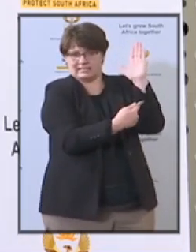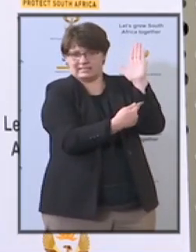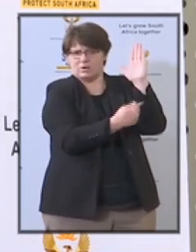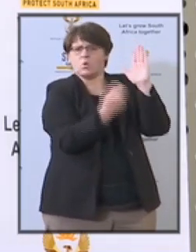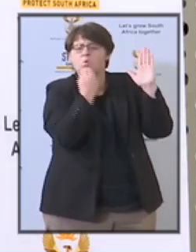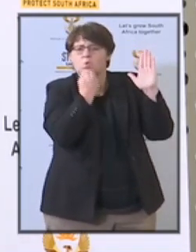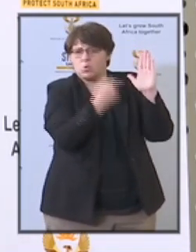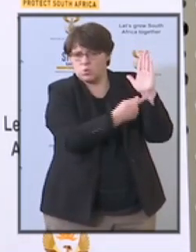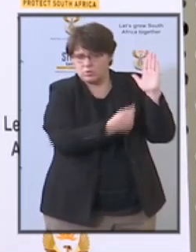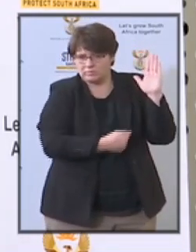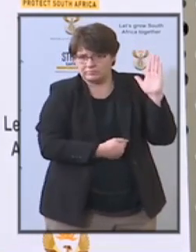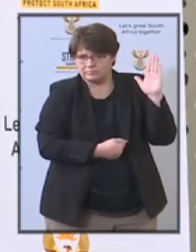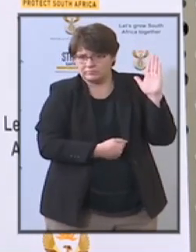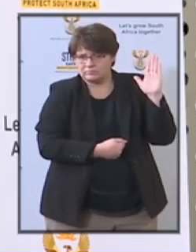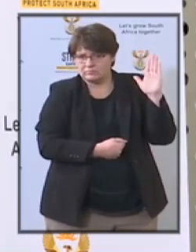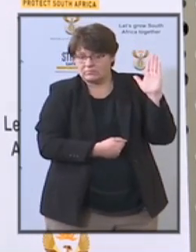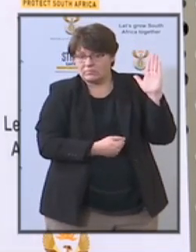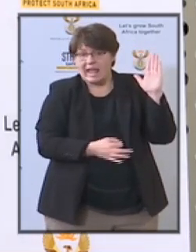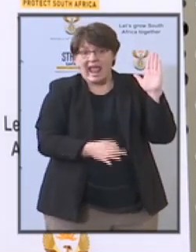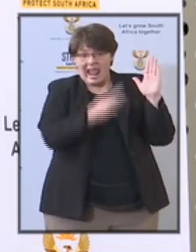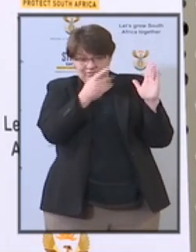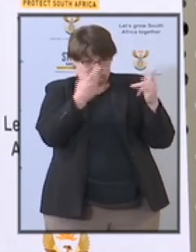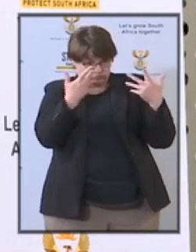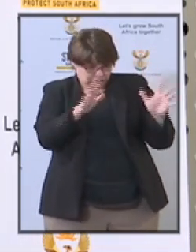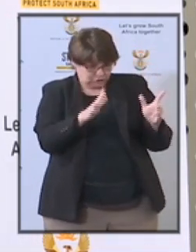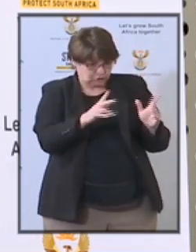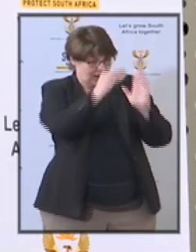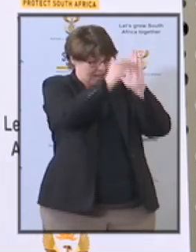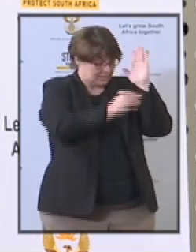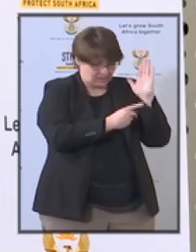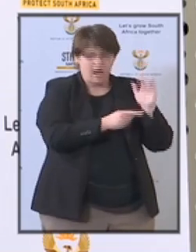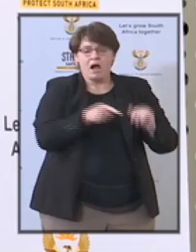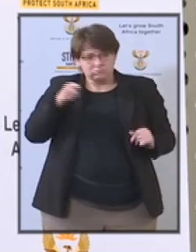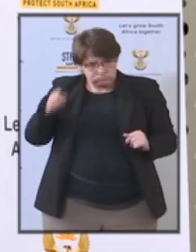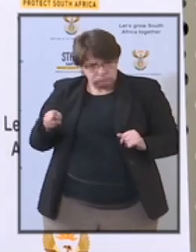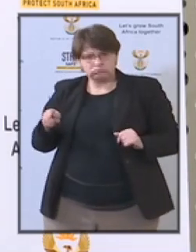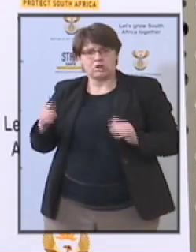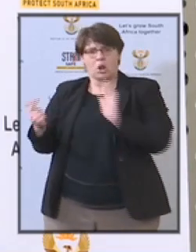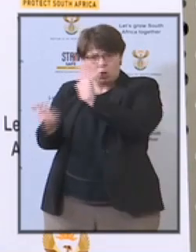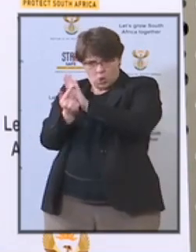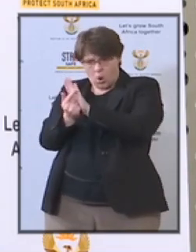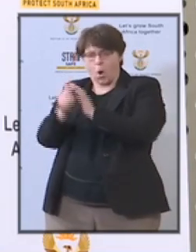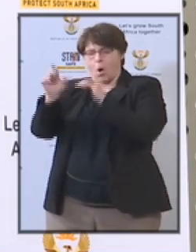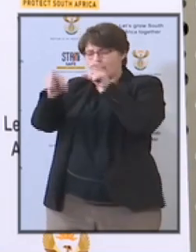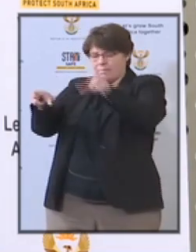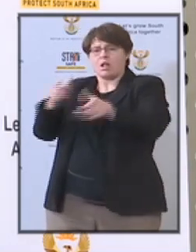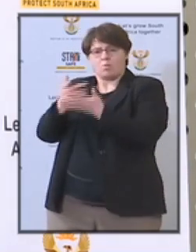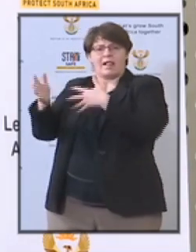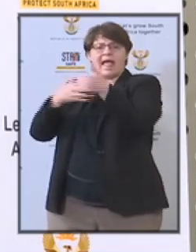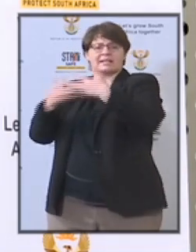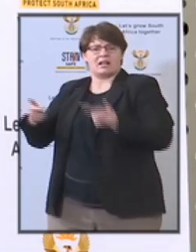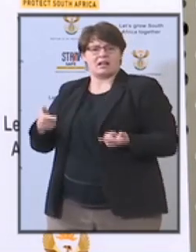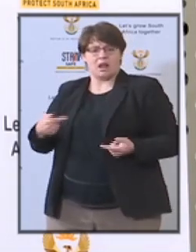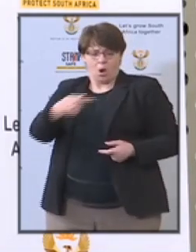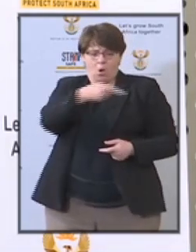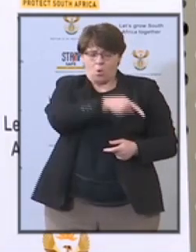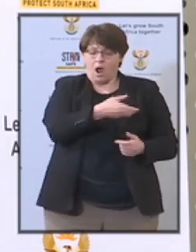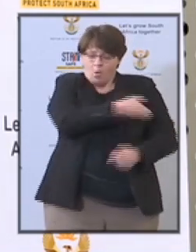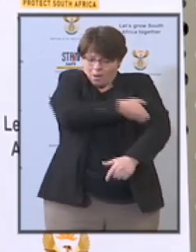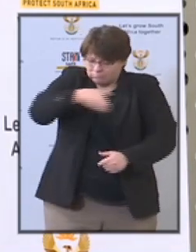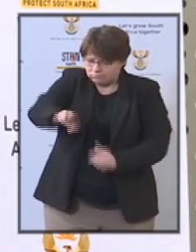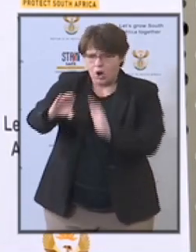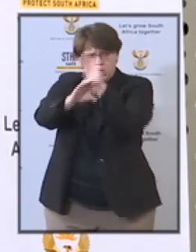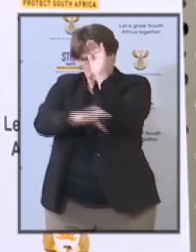will allow that to be handled by law enforcement agencies we are not replacing the constitutionally mandated